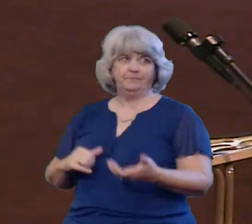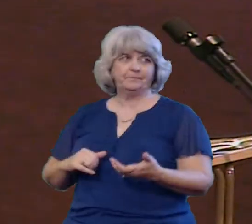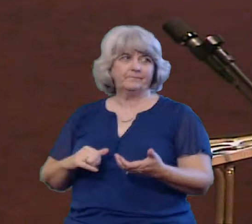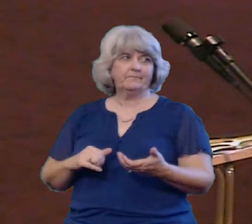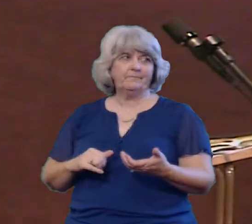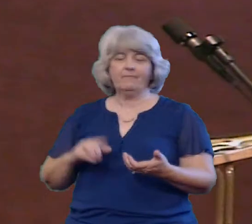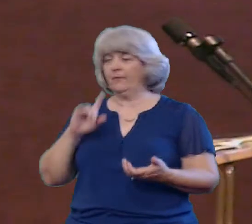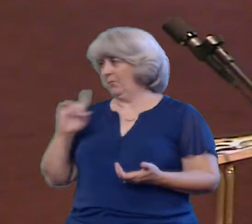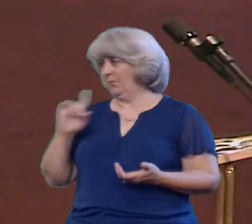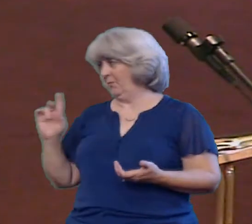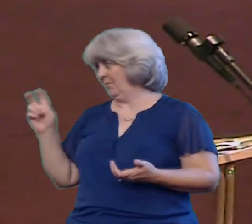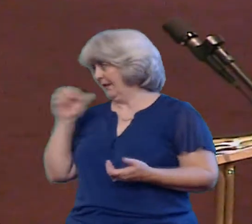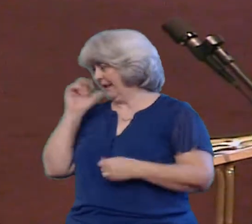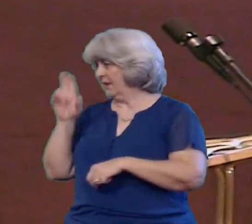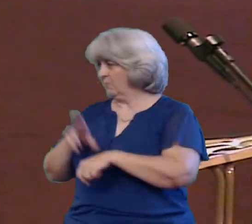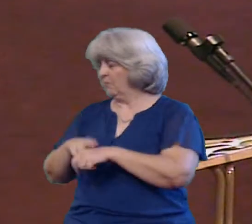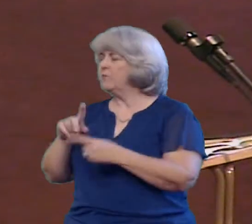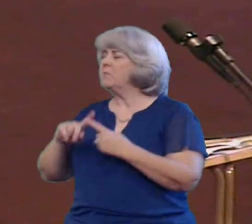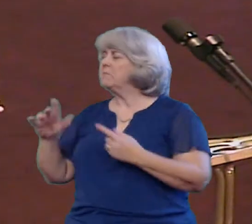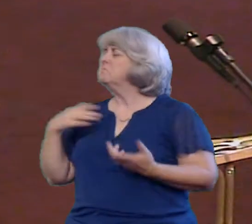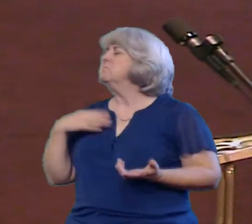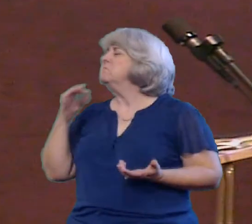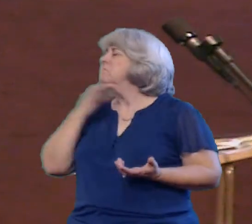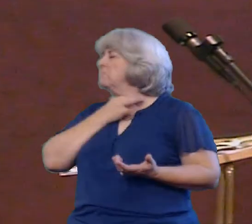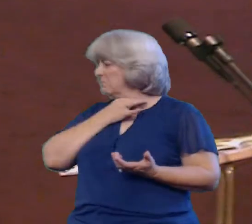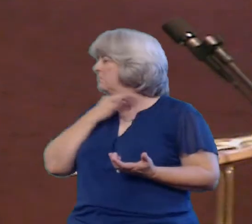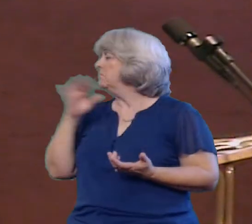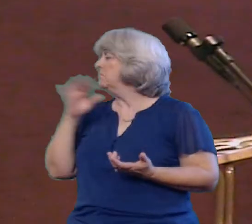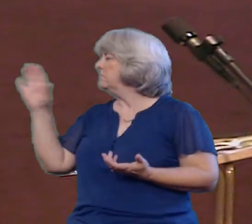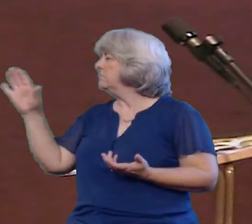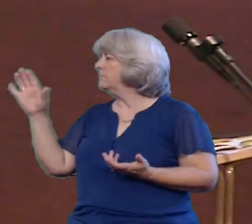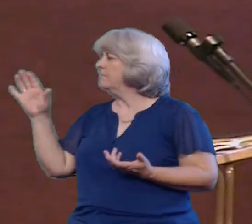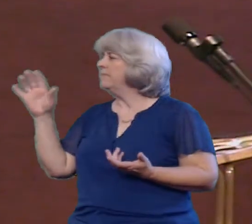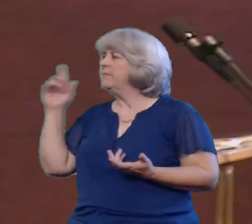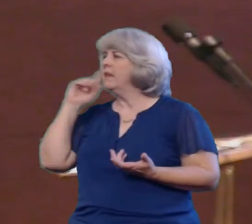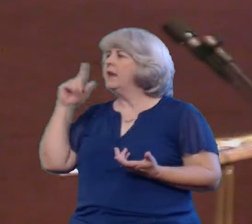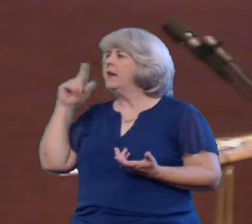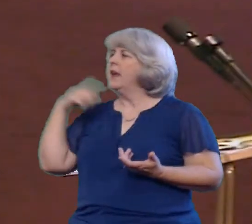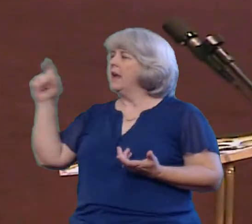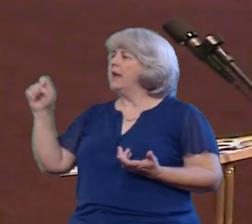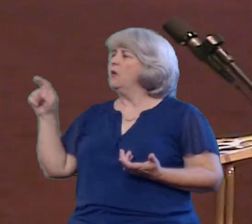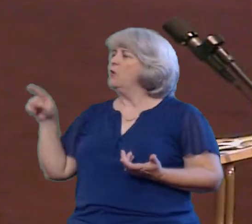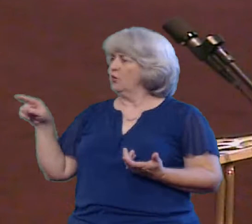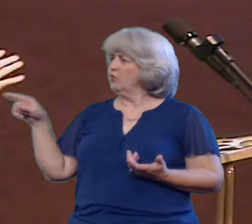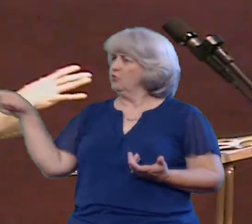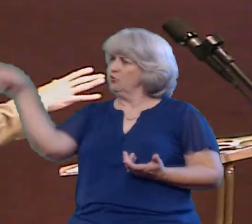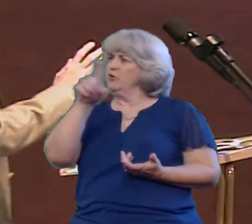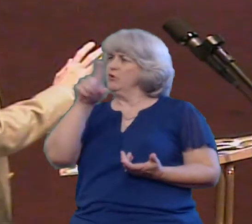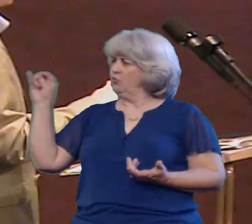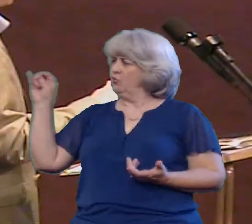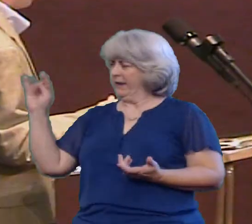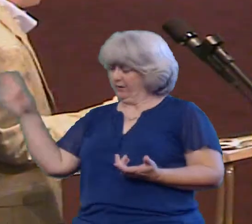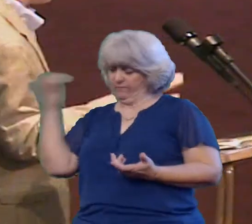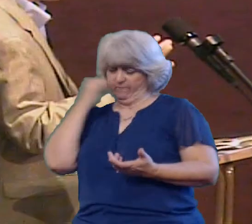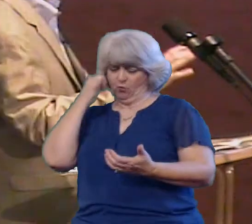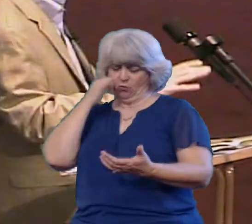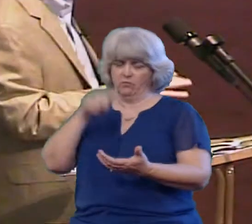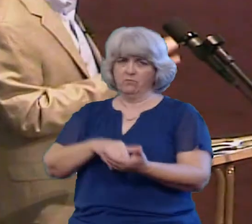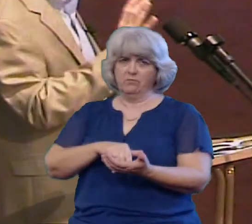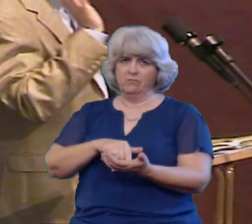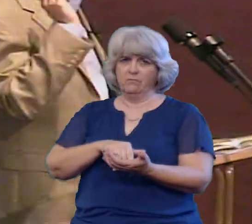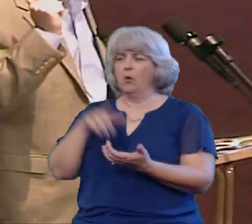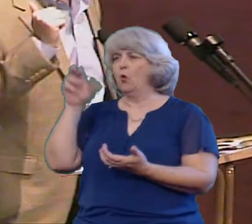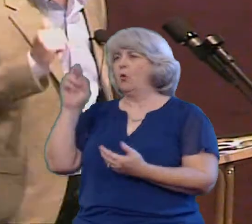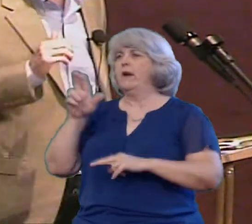do this But I think it's fitting with what we're talking about right now That I want everybody to participate in something If you got your phone, you can do it If not,